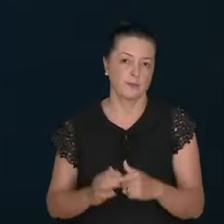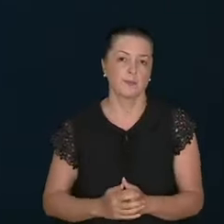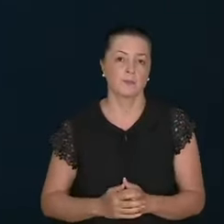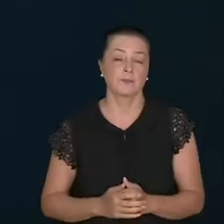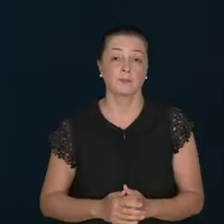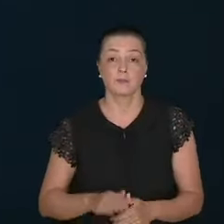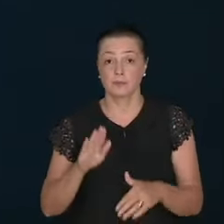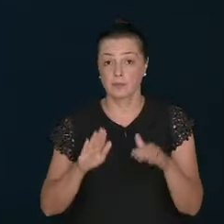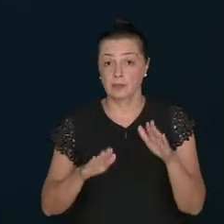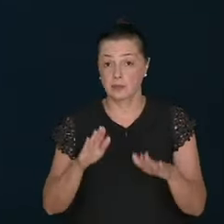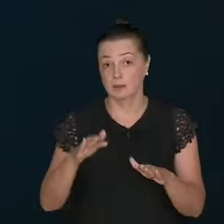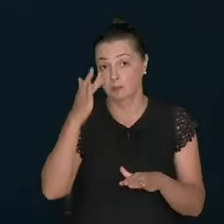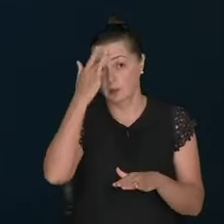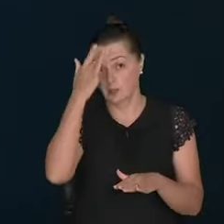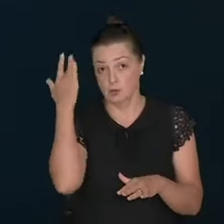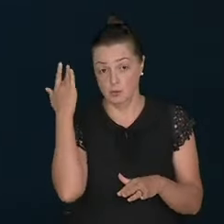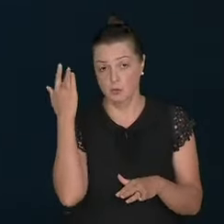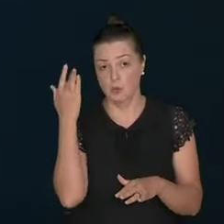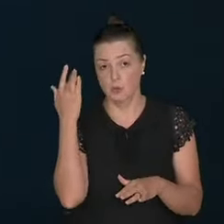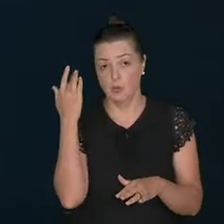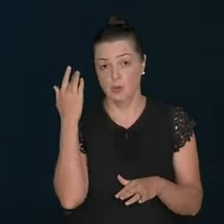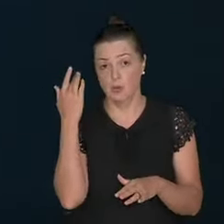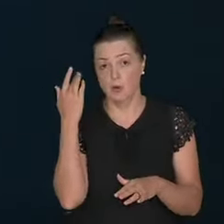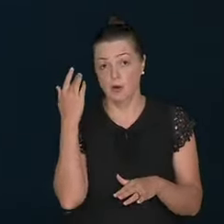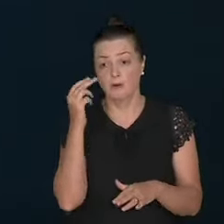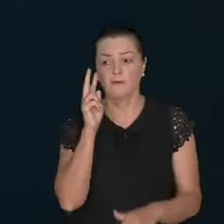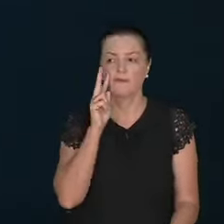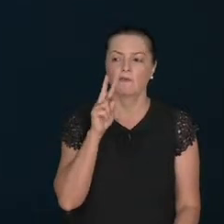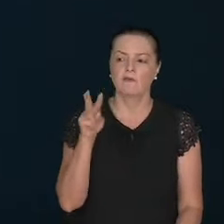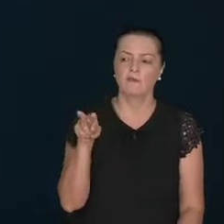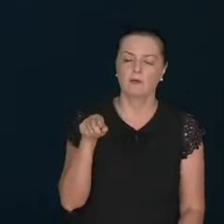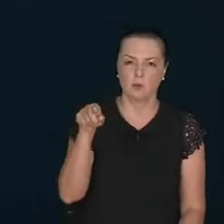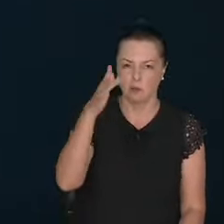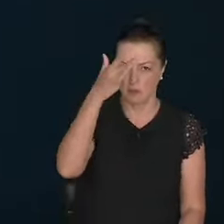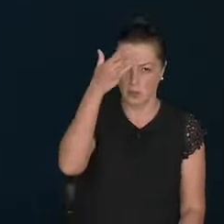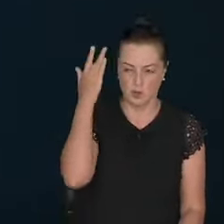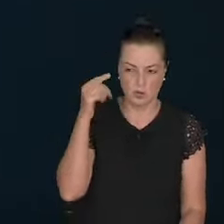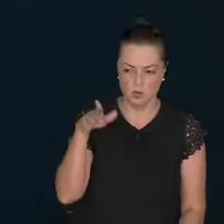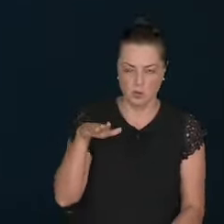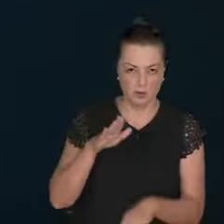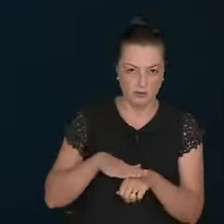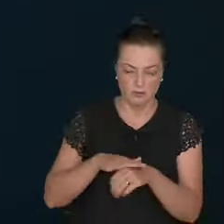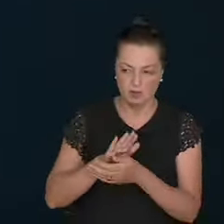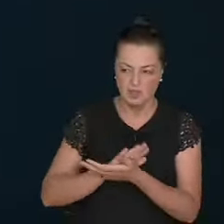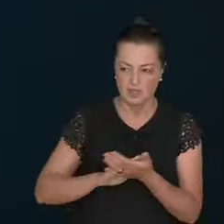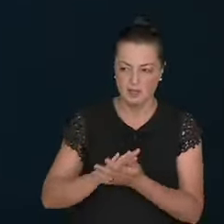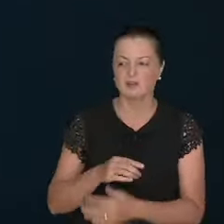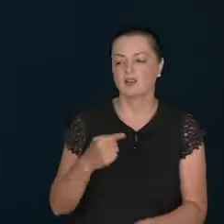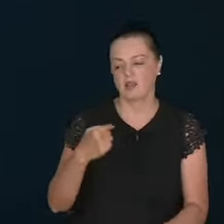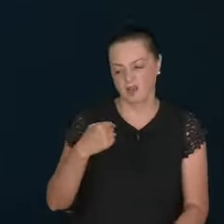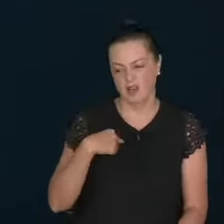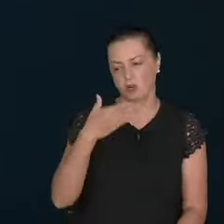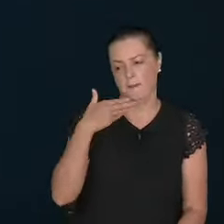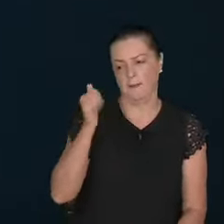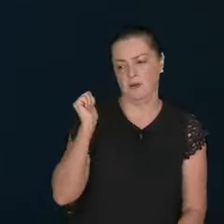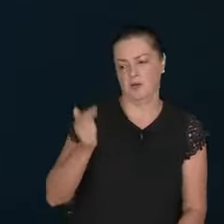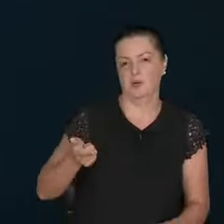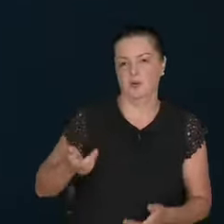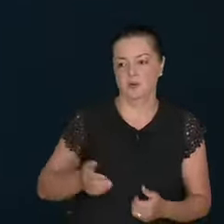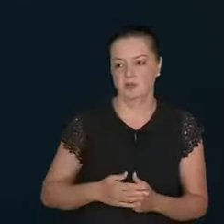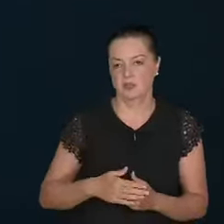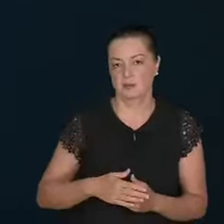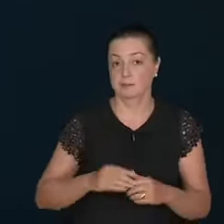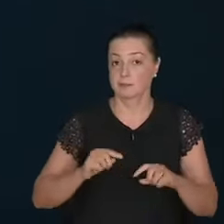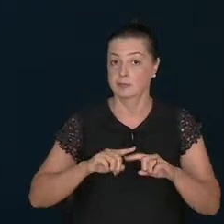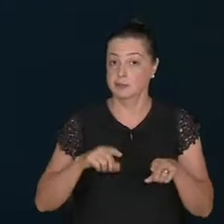sometimes the person looks at themselves. And, they say they are doing a lot. Because they are looking at those who are bad. And, they are even worse. Because they are looking